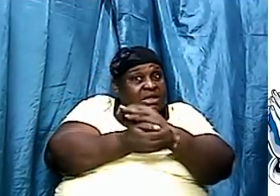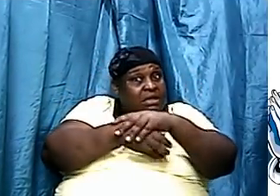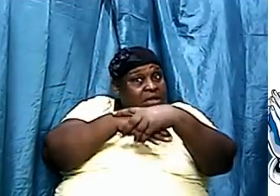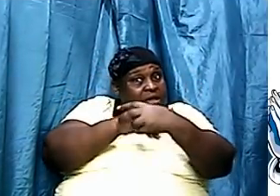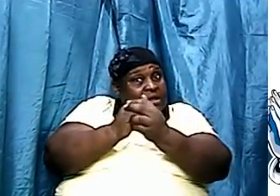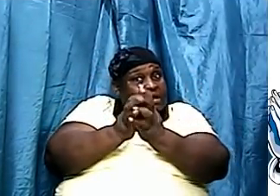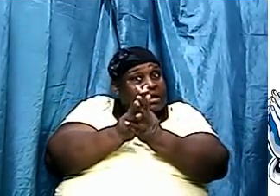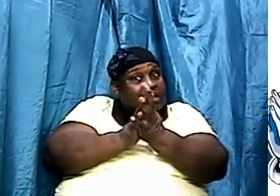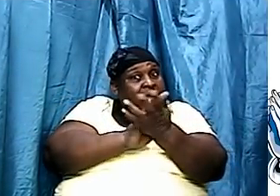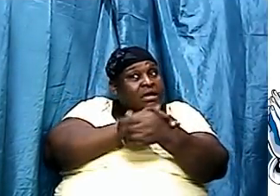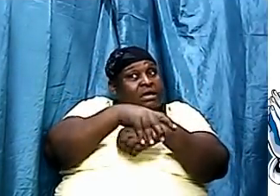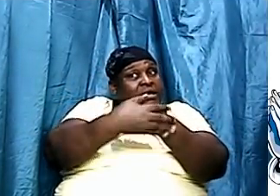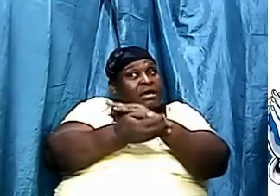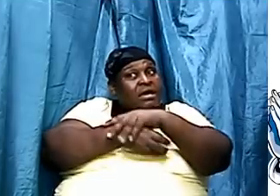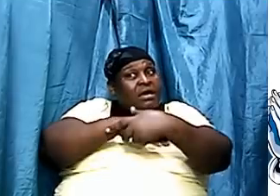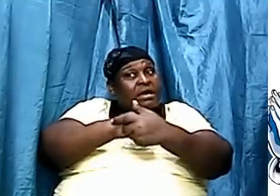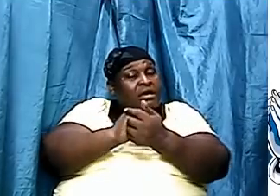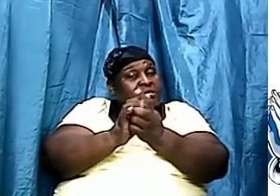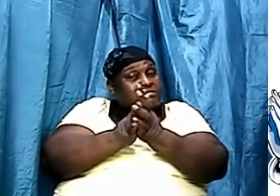What a God.